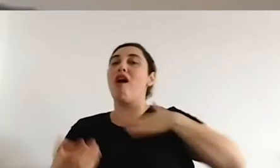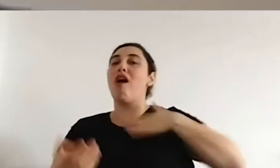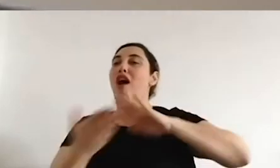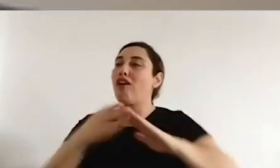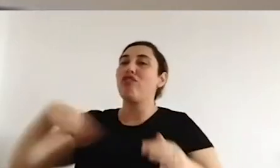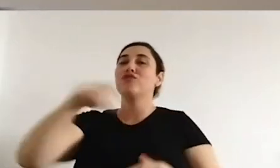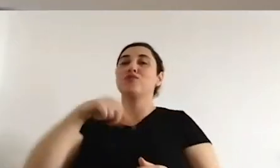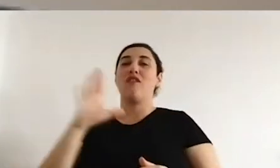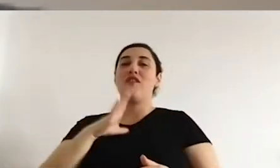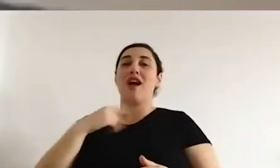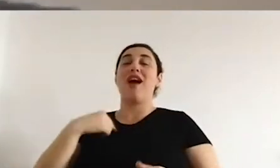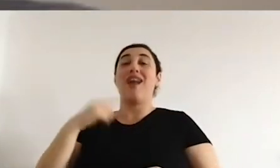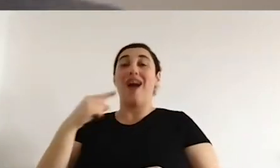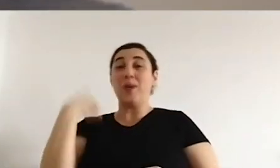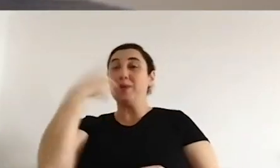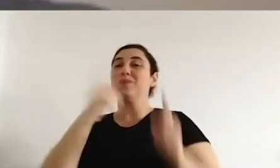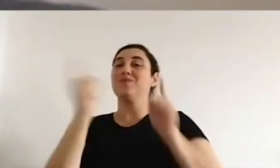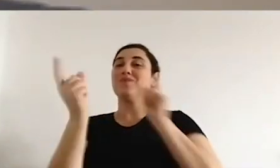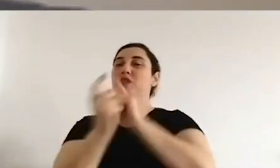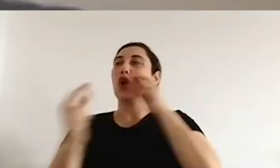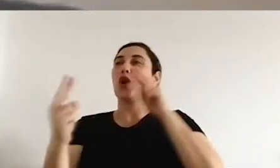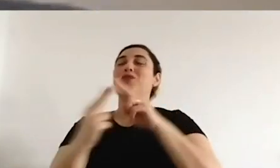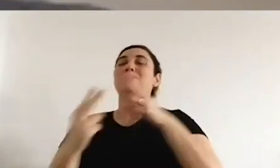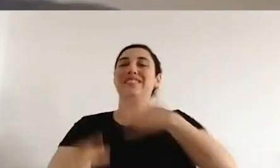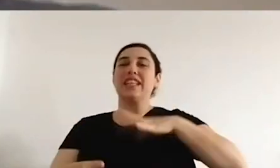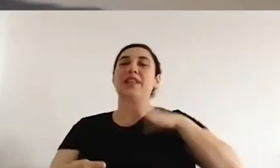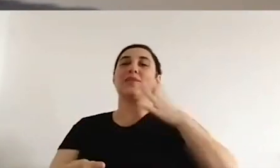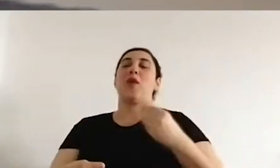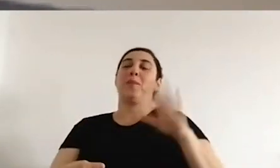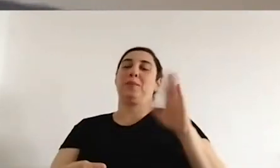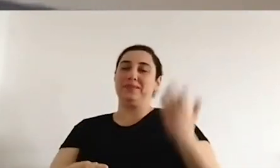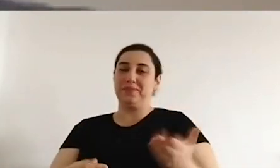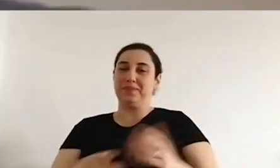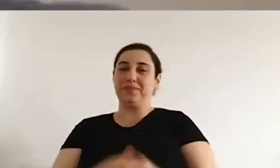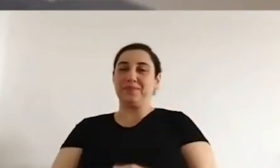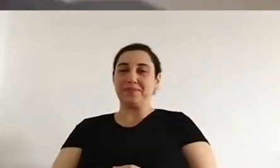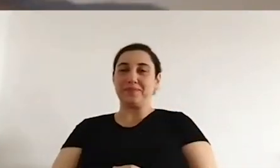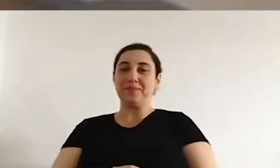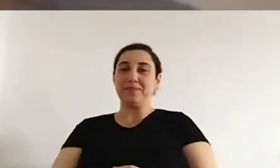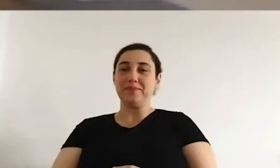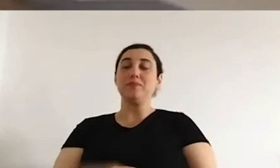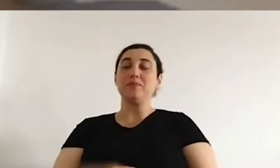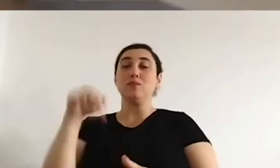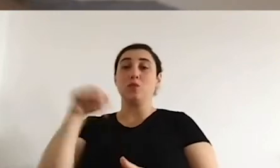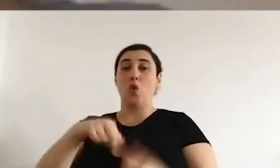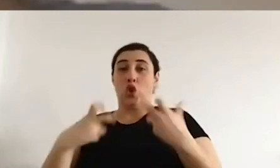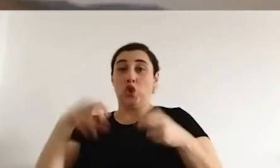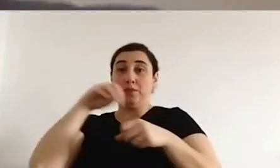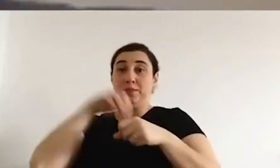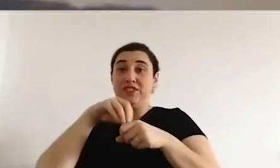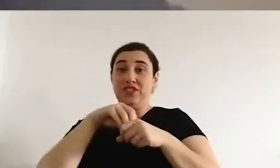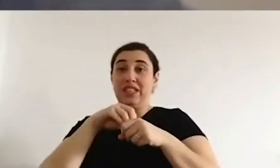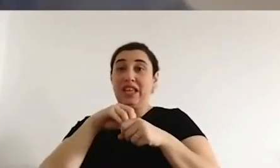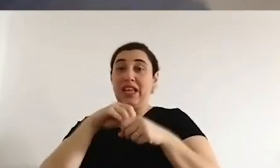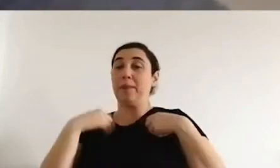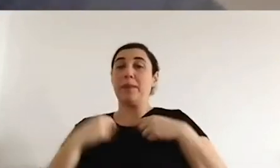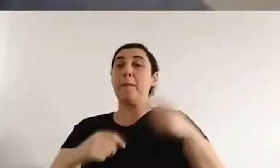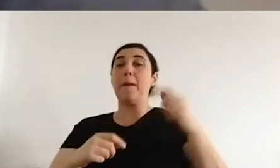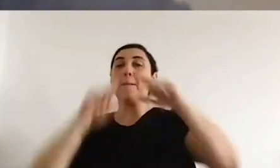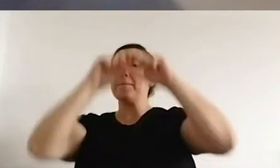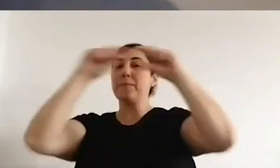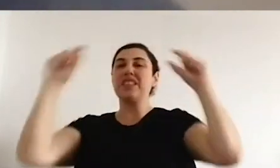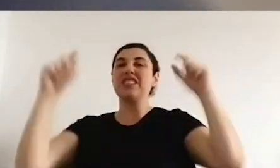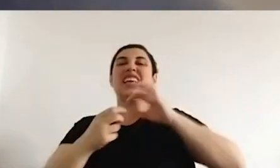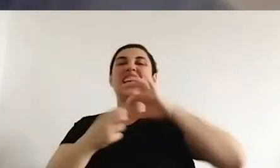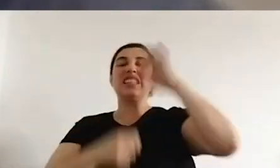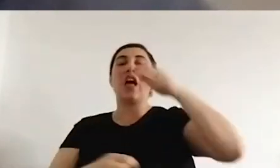faces and new faces. So, this is a virtual event, obviously. This is about human rights and hate